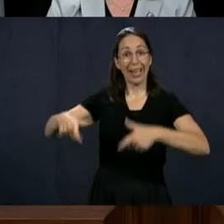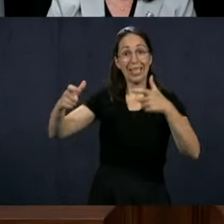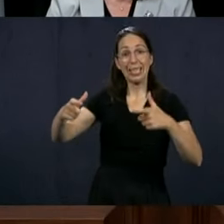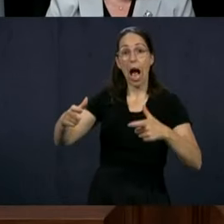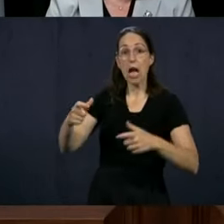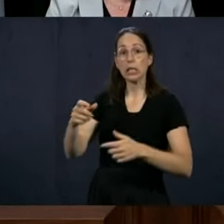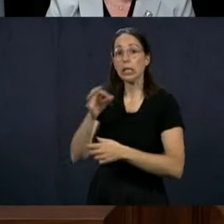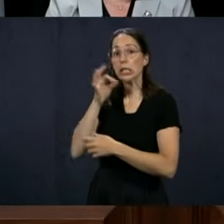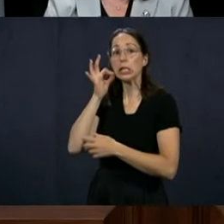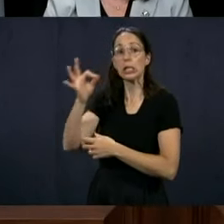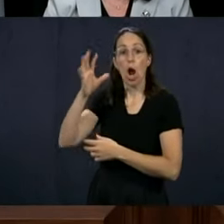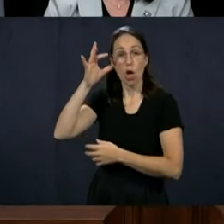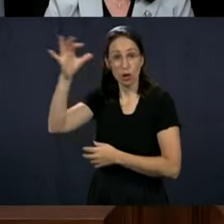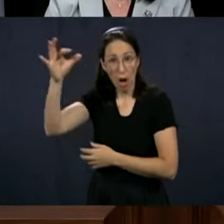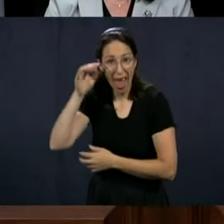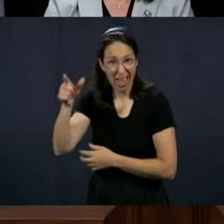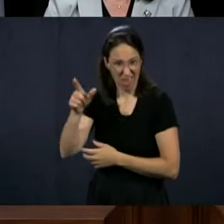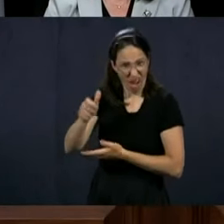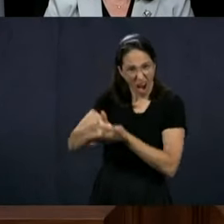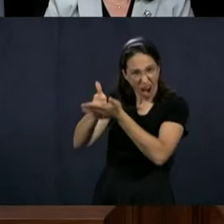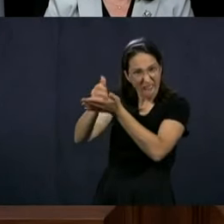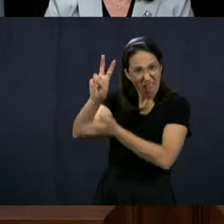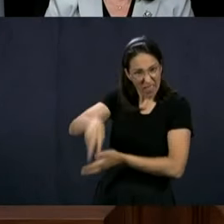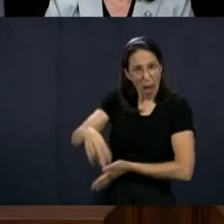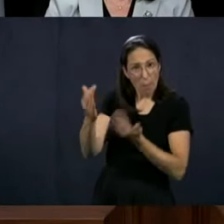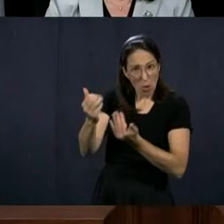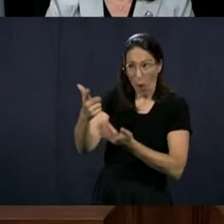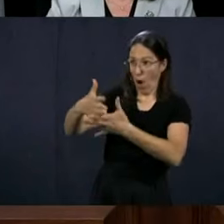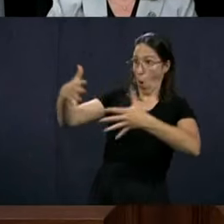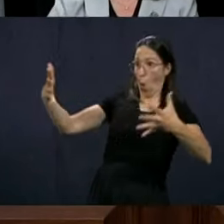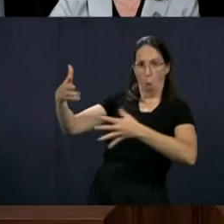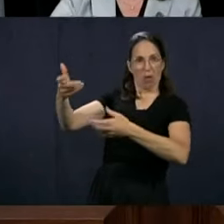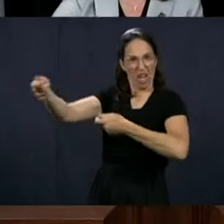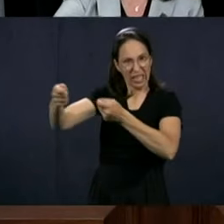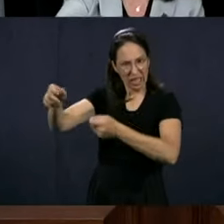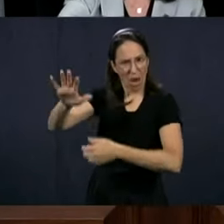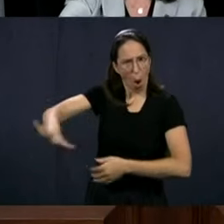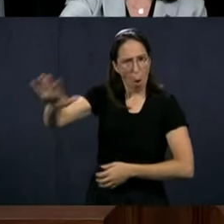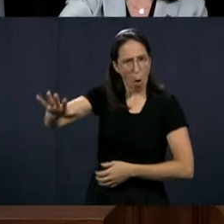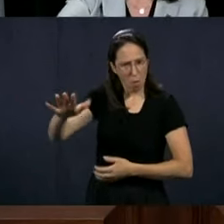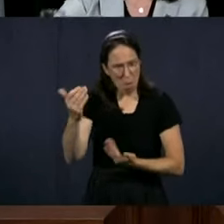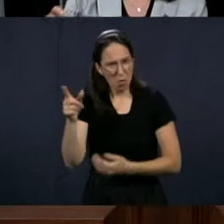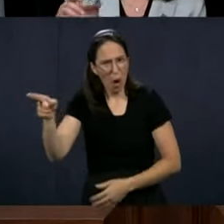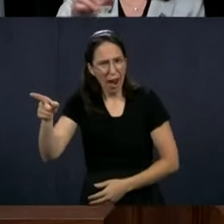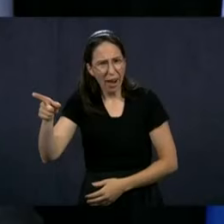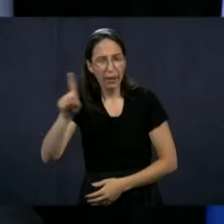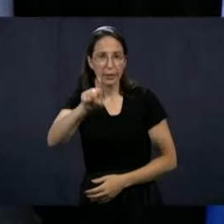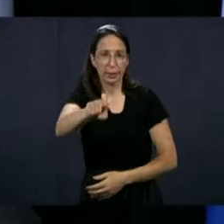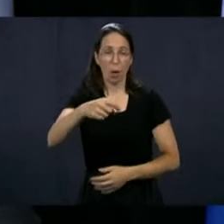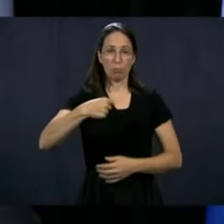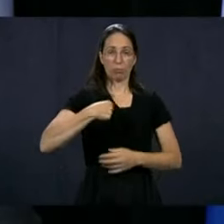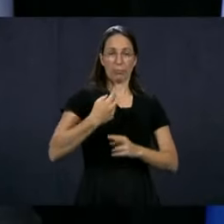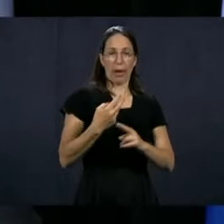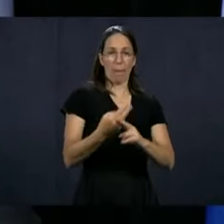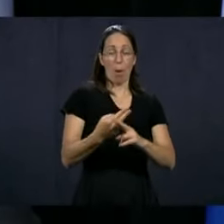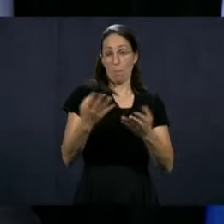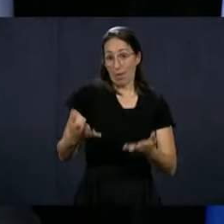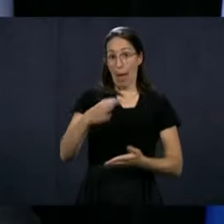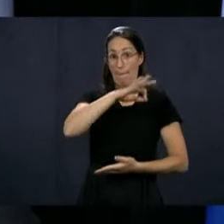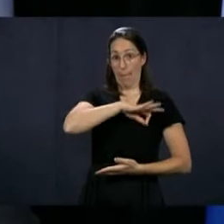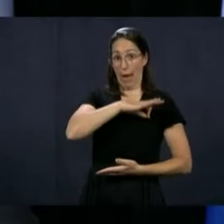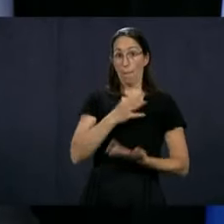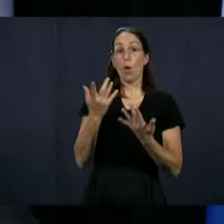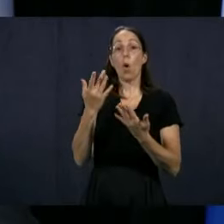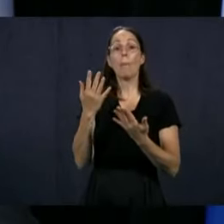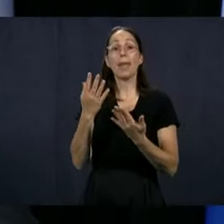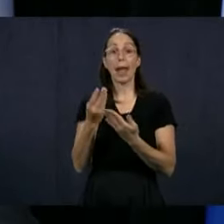need help to finance the wages of these orderlies? Well, right now there are premiums of $4